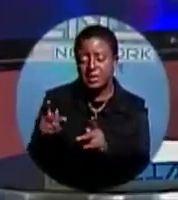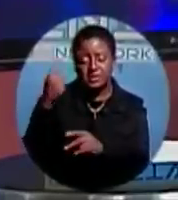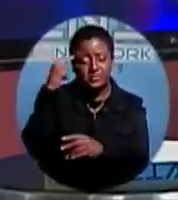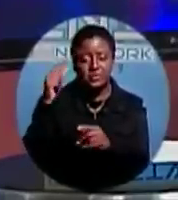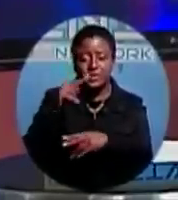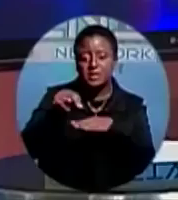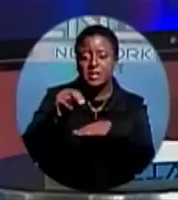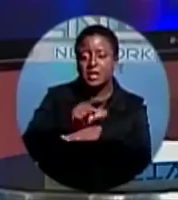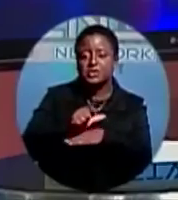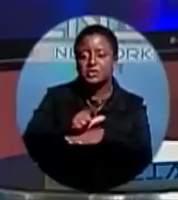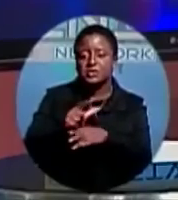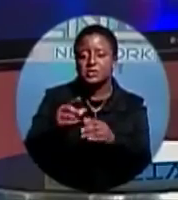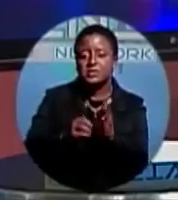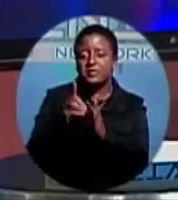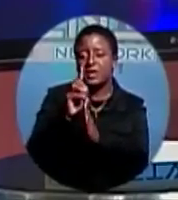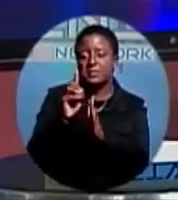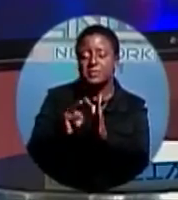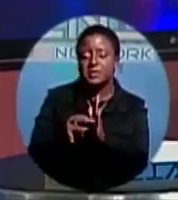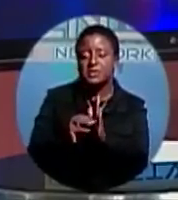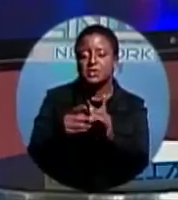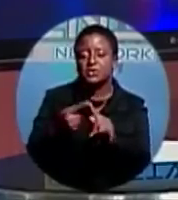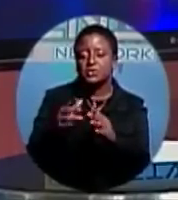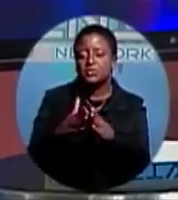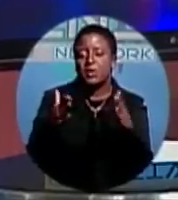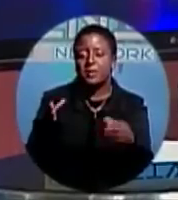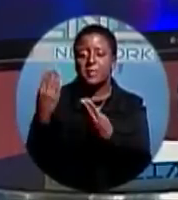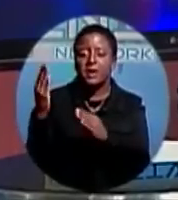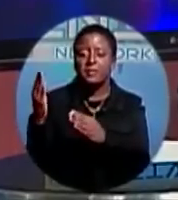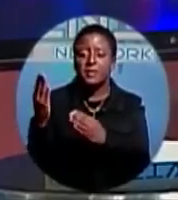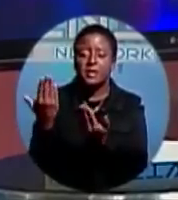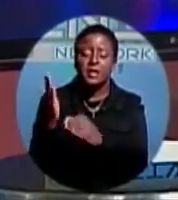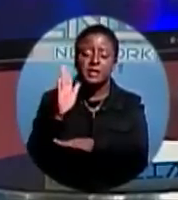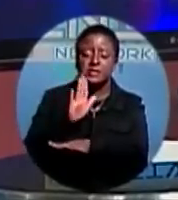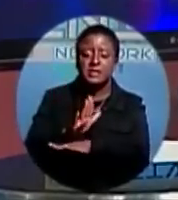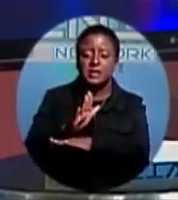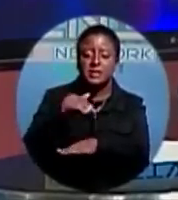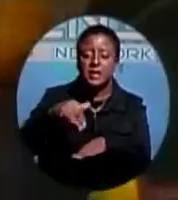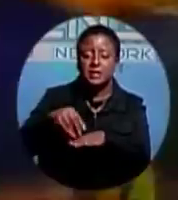Bahama last night at a mass rally in Freeport. Shashina Roll has that story.